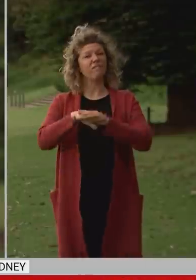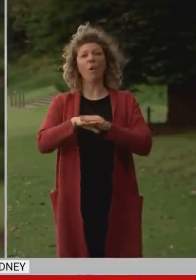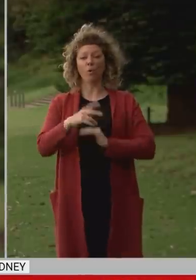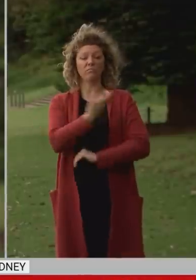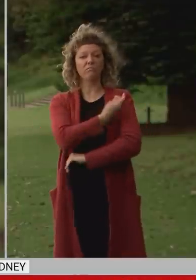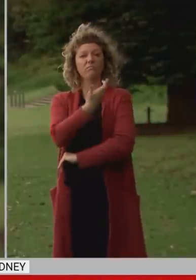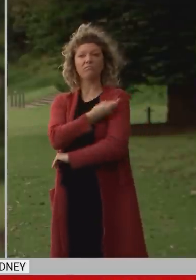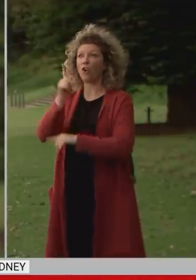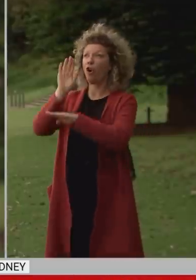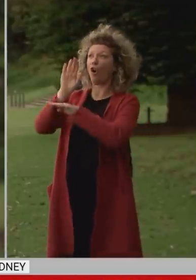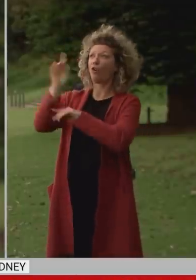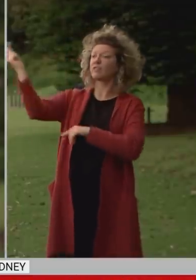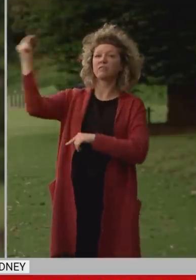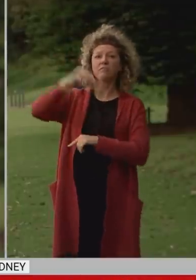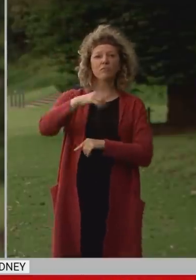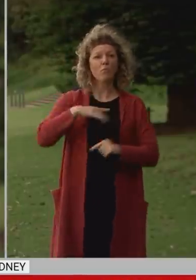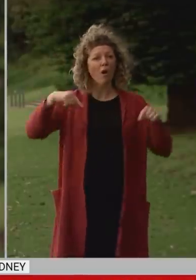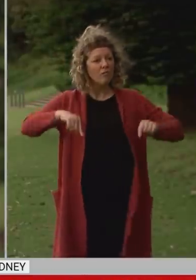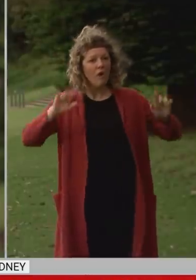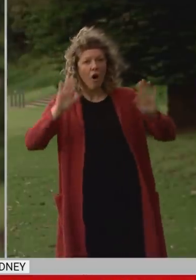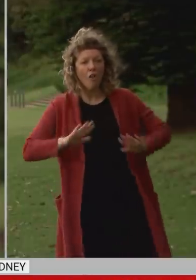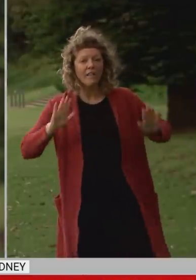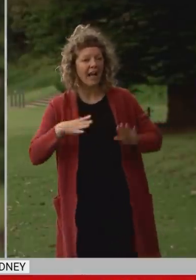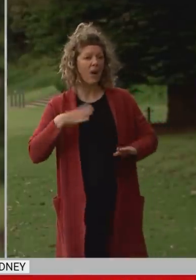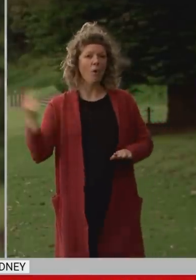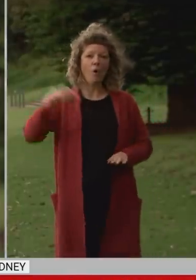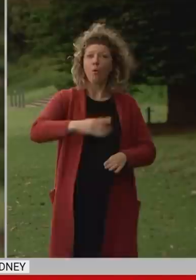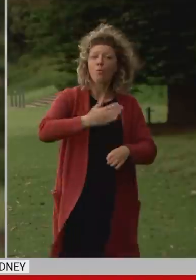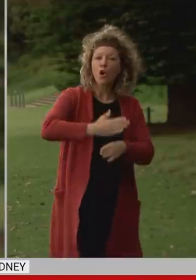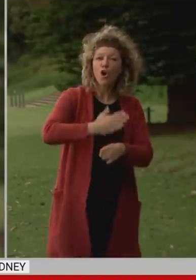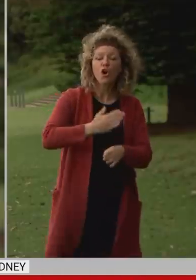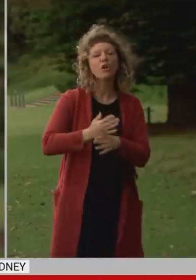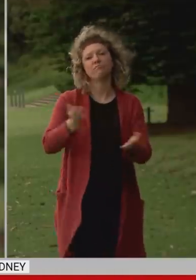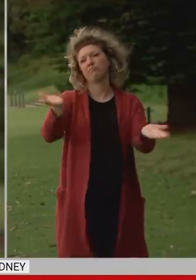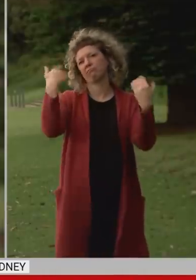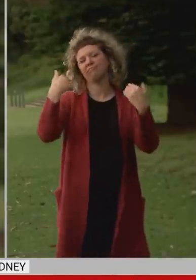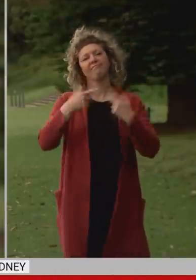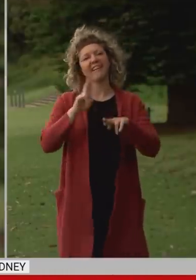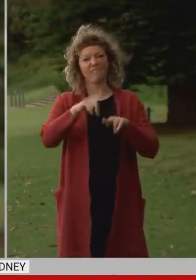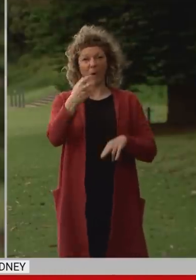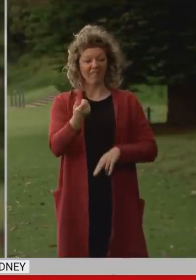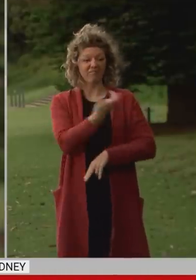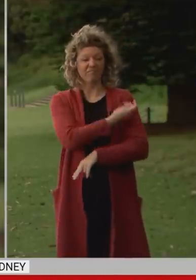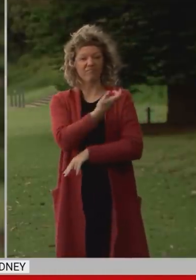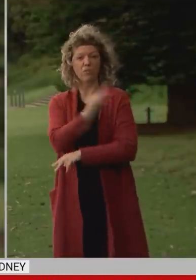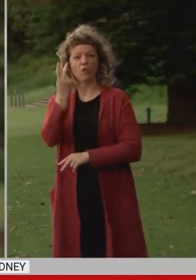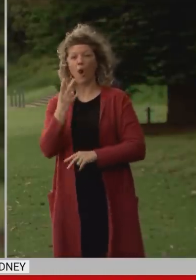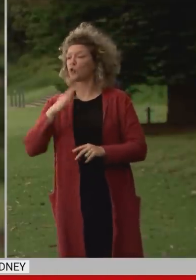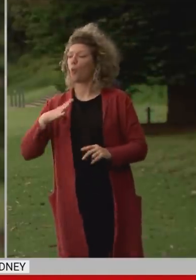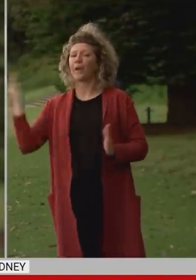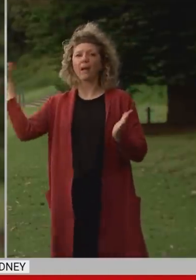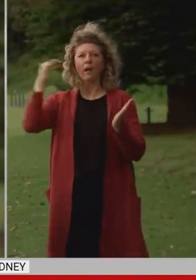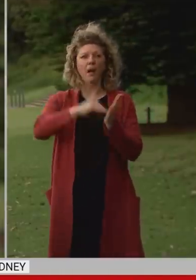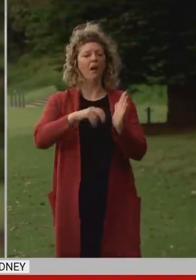person from another country who wants to visit or work in Australia and you're fully vaccinated you'll be able to come to Australia and not have to quarantine